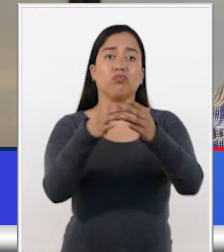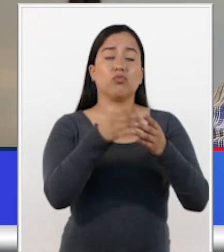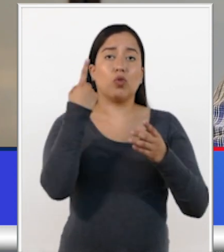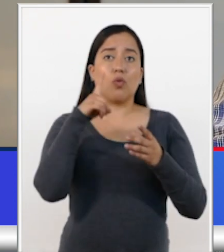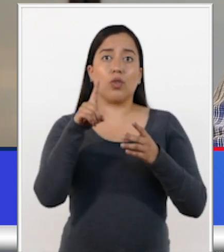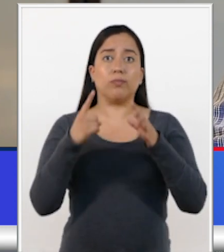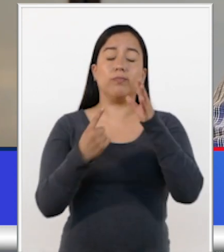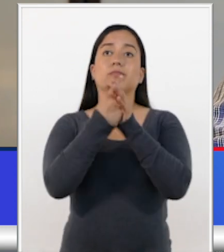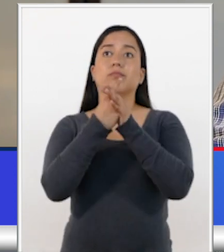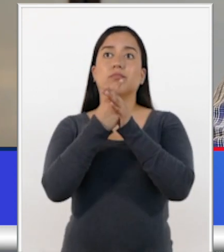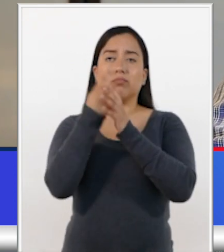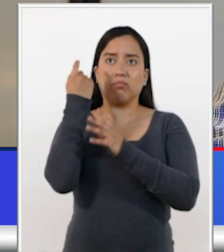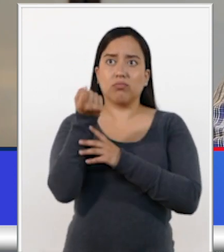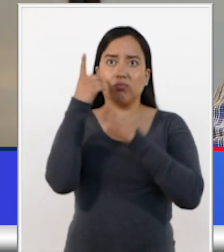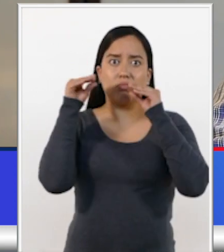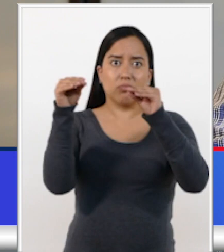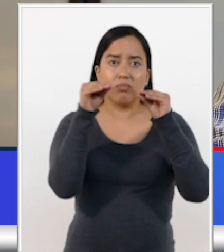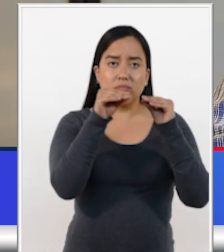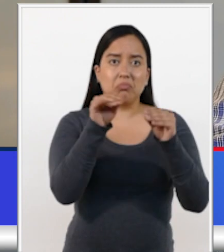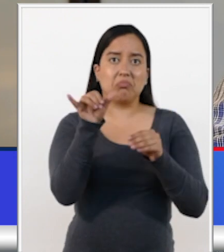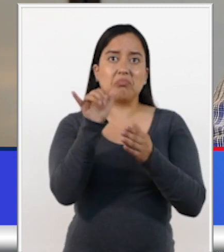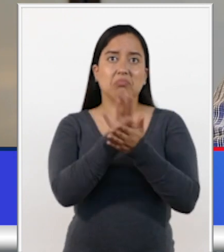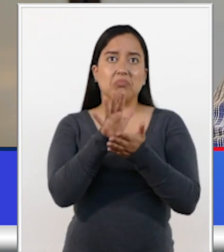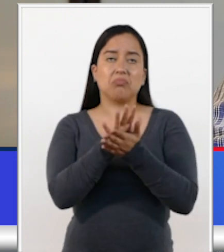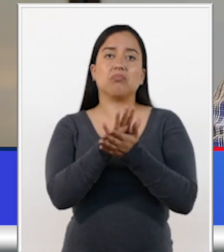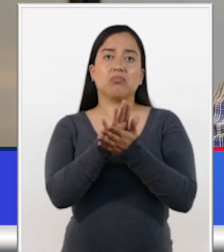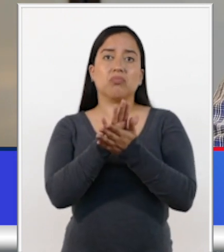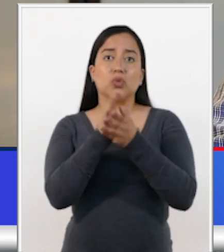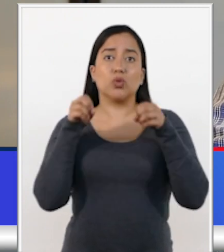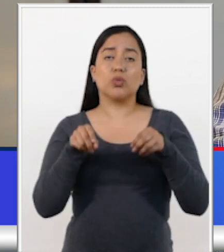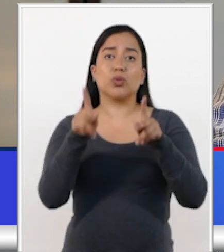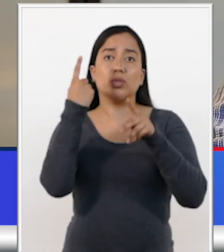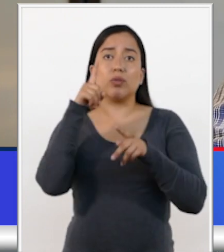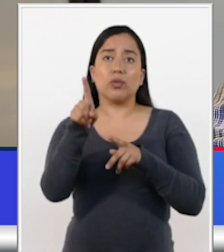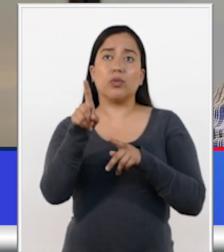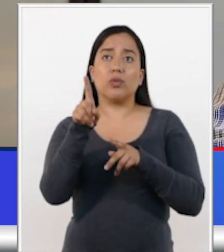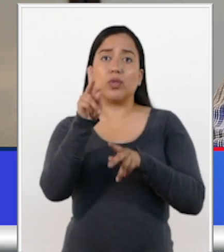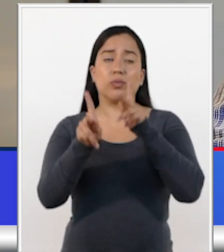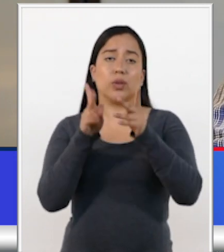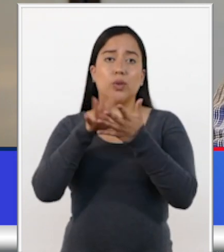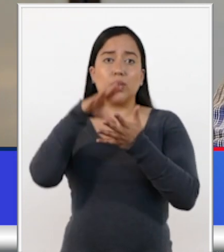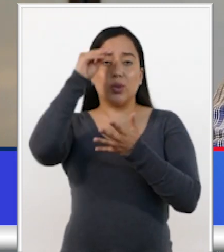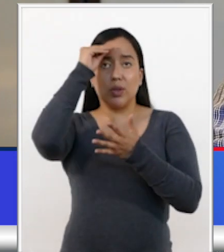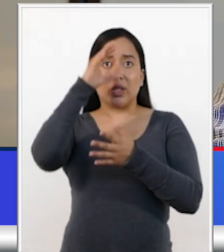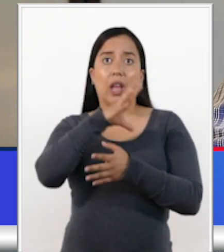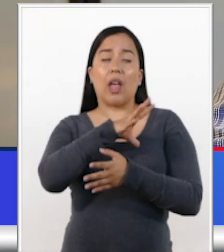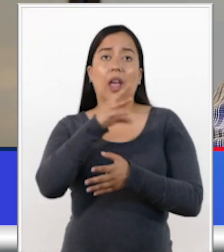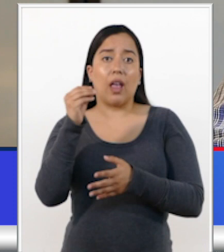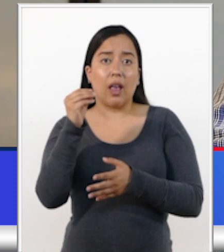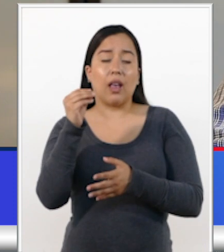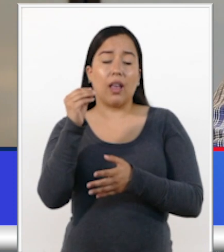awareness and to build knowledge like this course represent an opportunity to enhance capabilities towards a culture